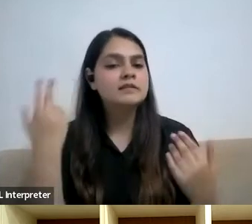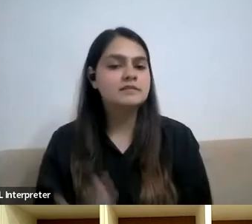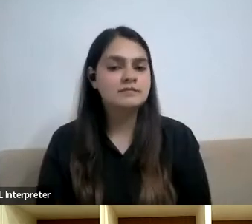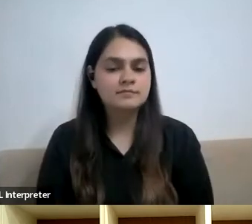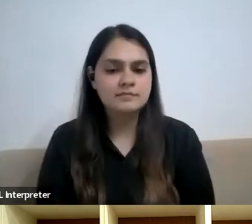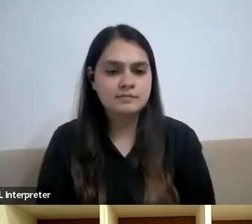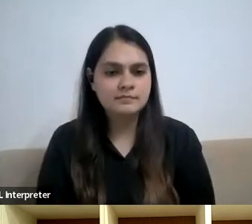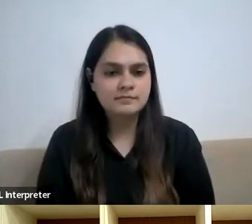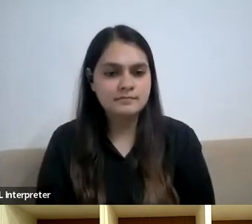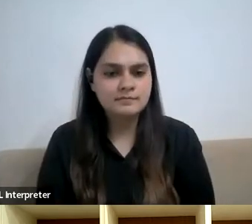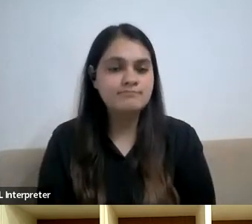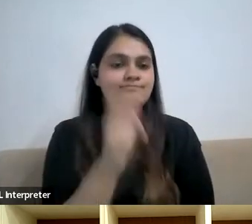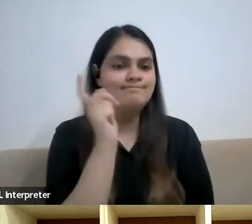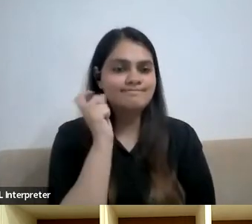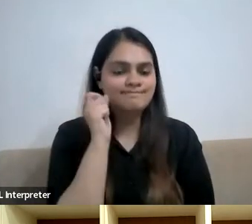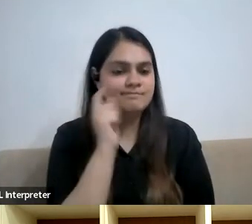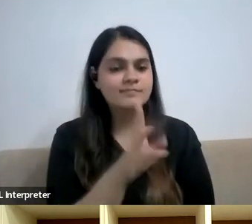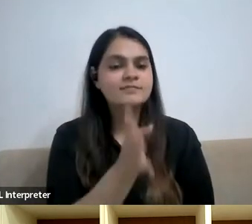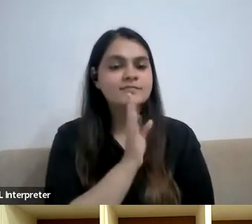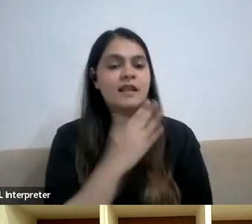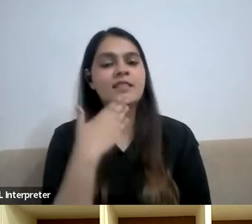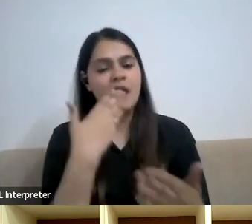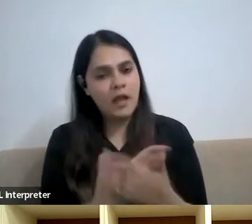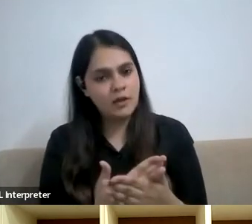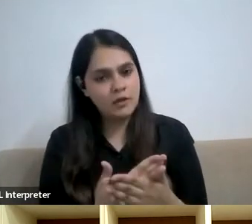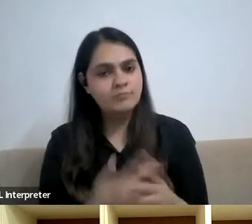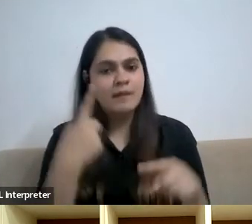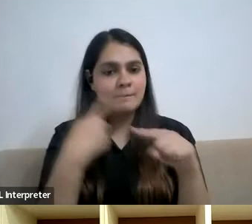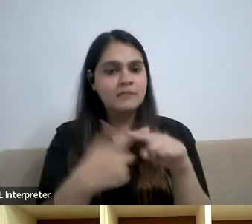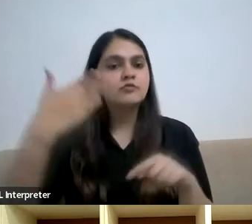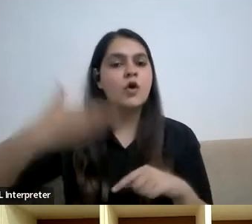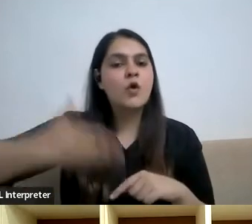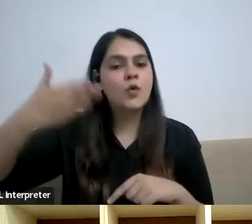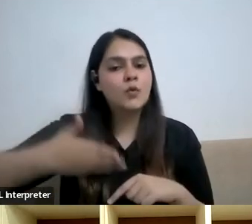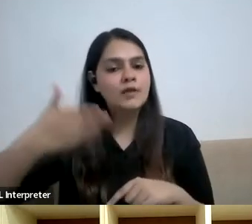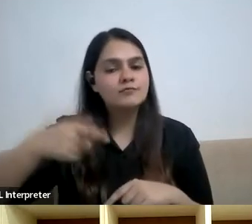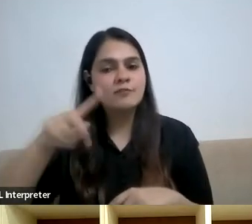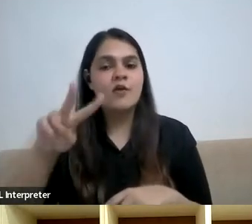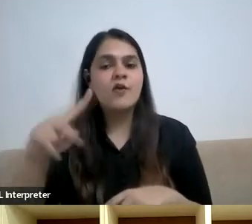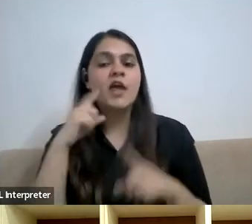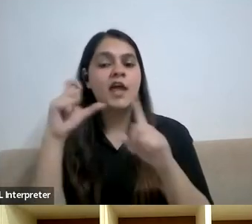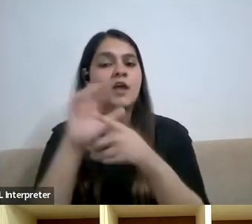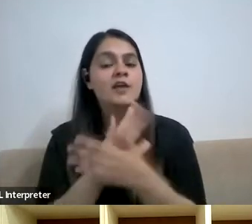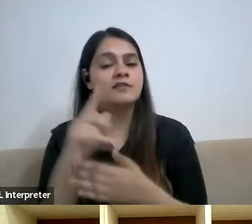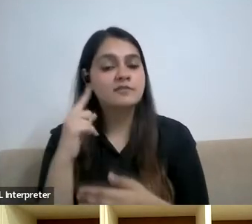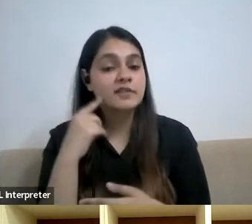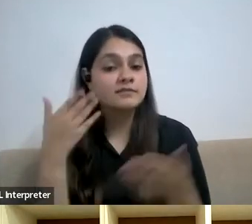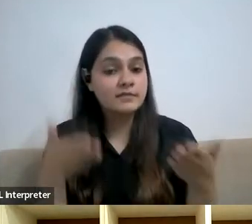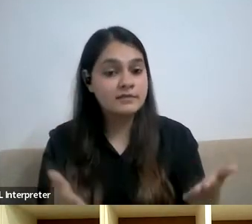First of all, thank you and congratulations to and this is very, you know,